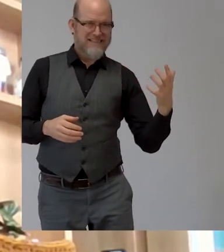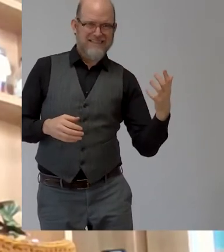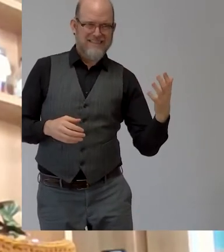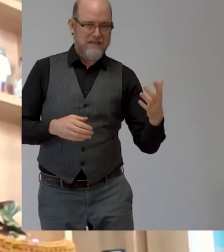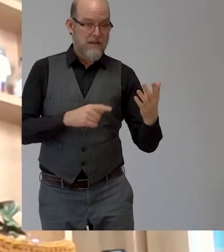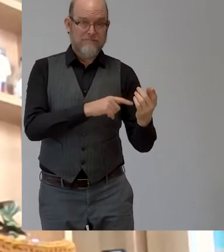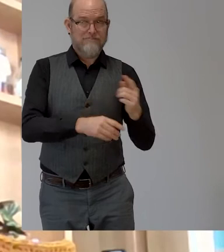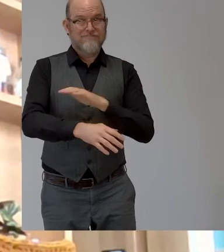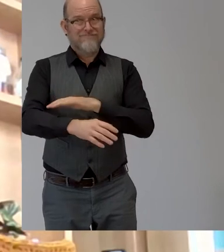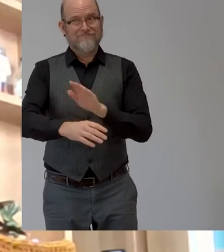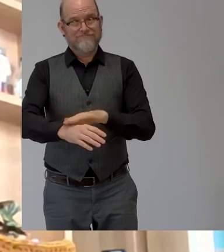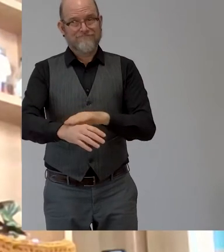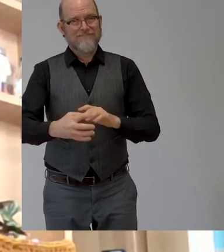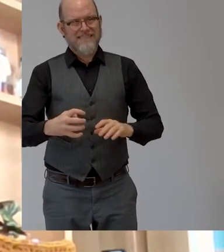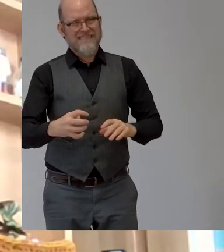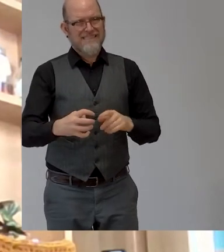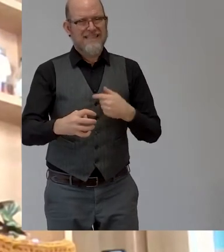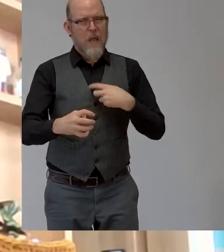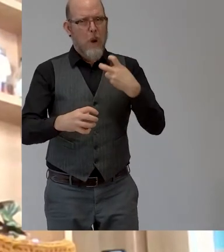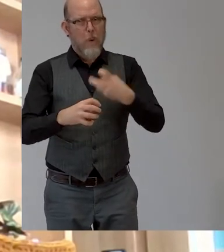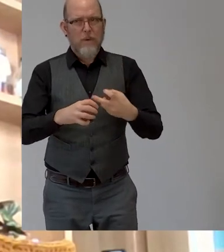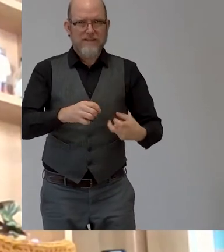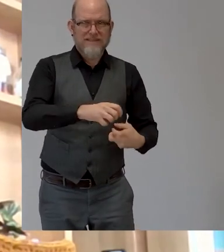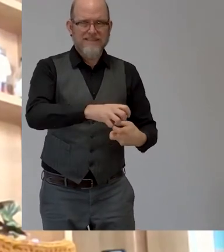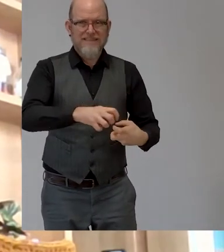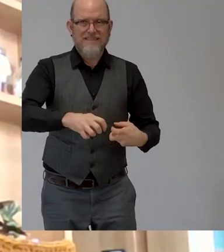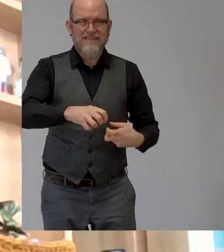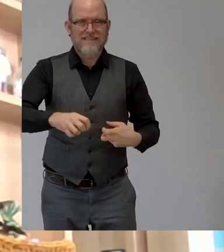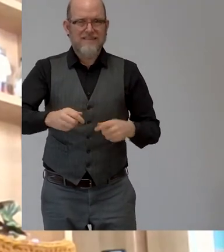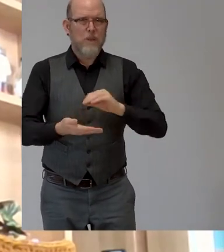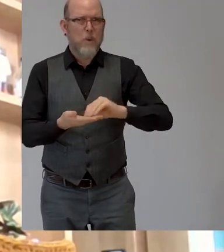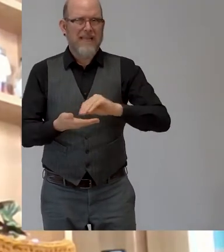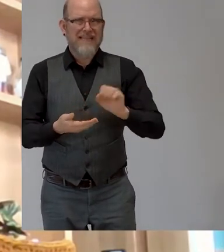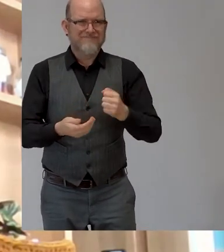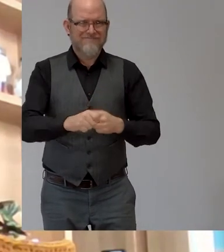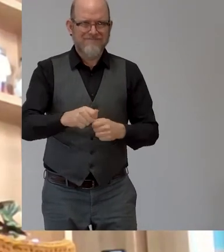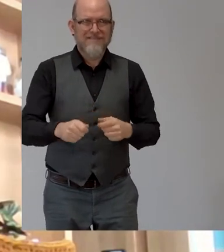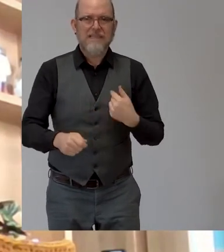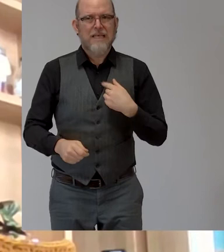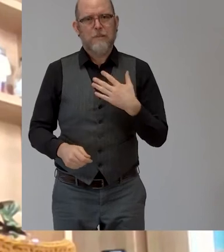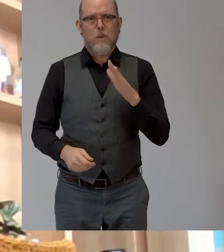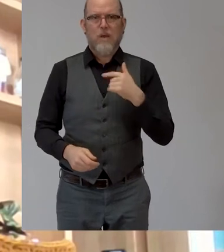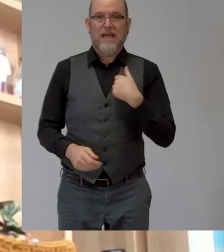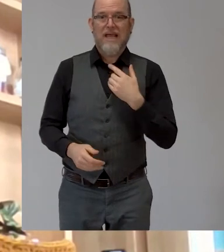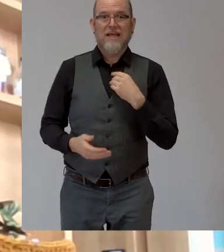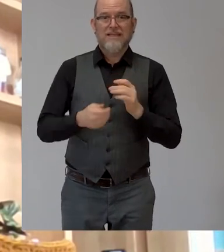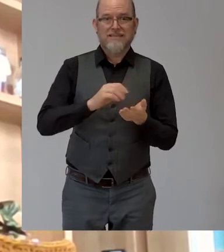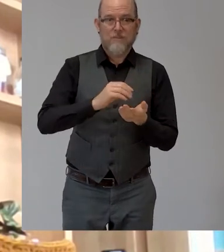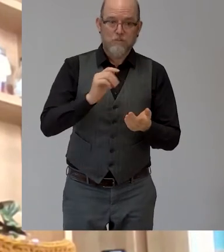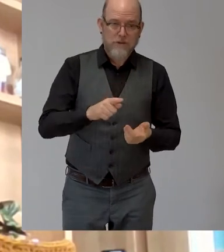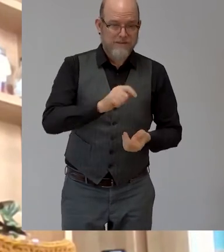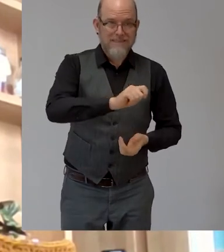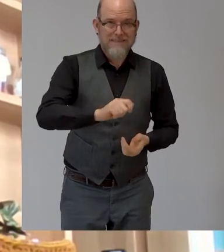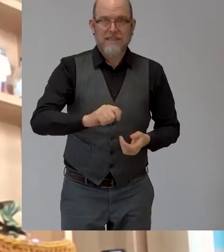challenges in writing assignments especially uh when writing by hand uh but uh